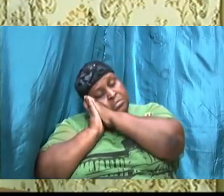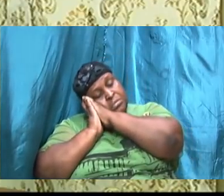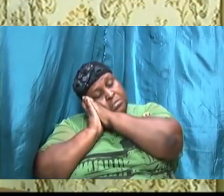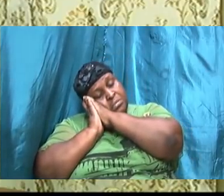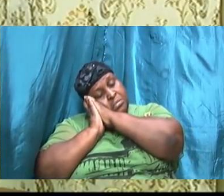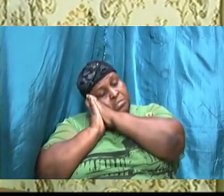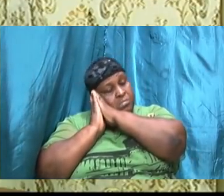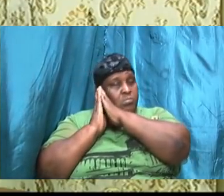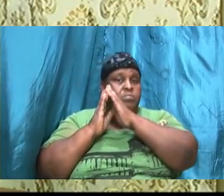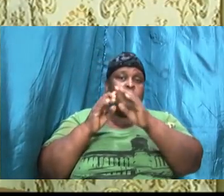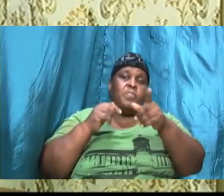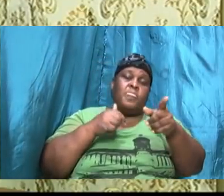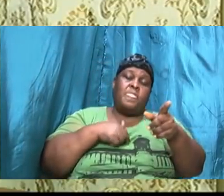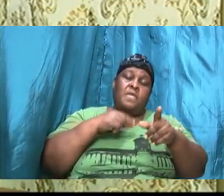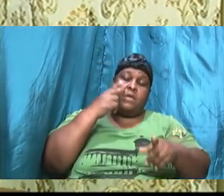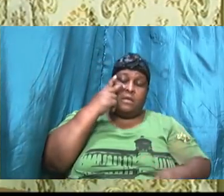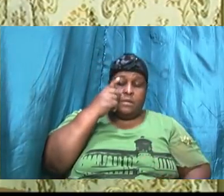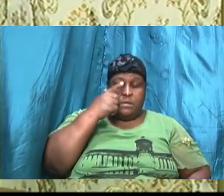I looked on